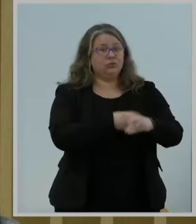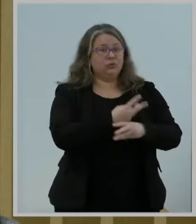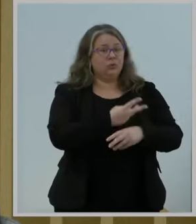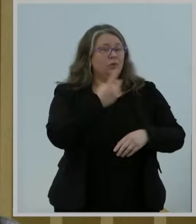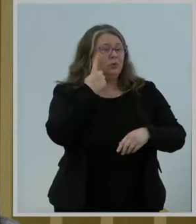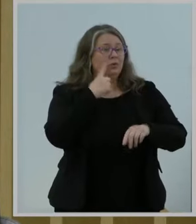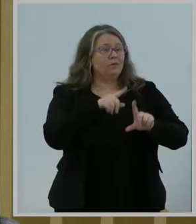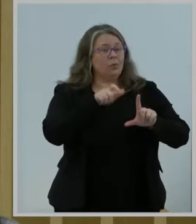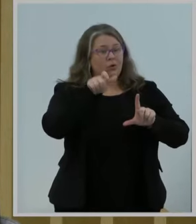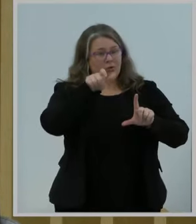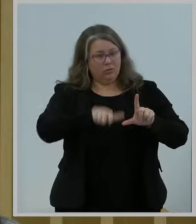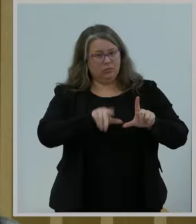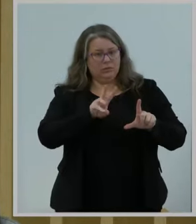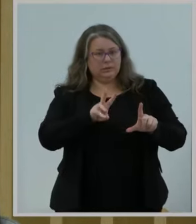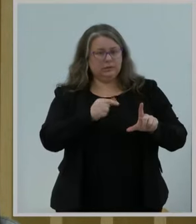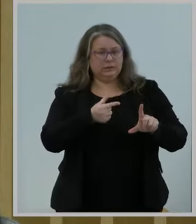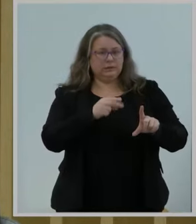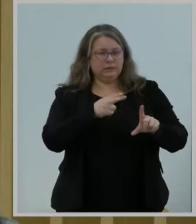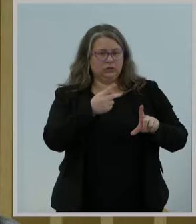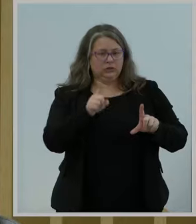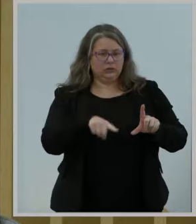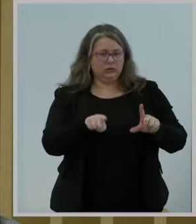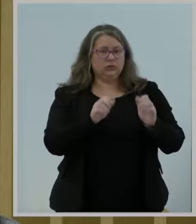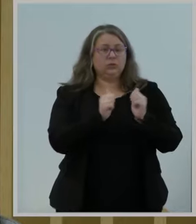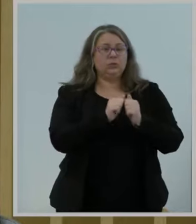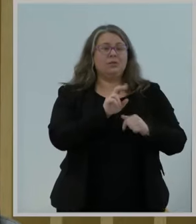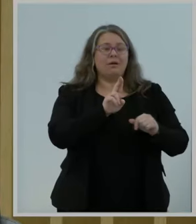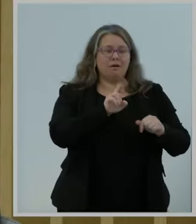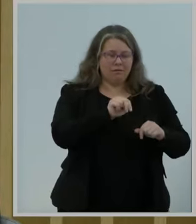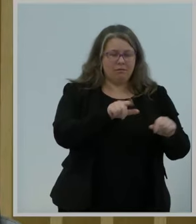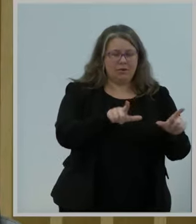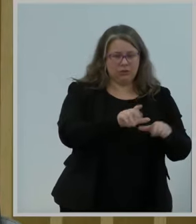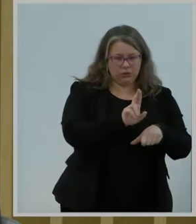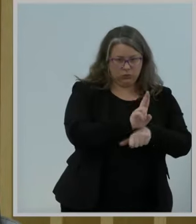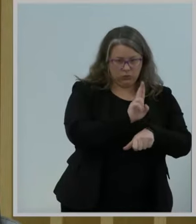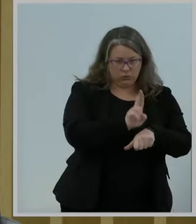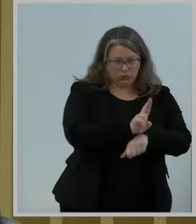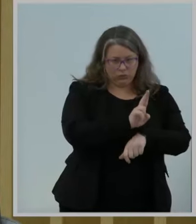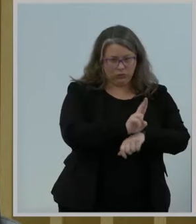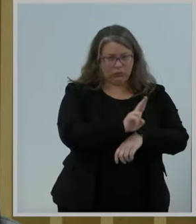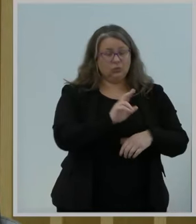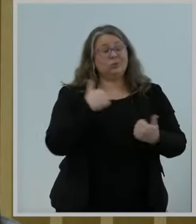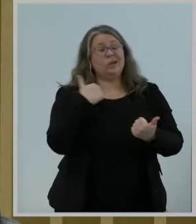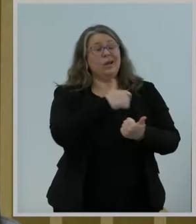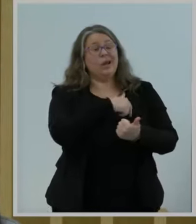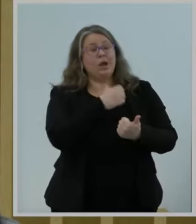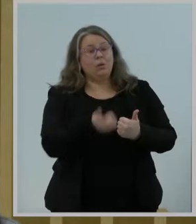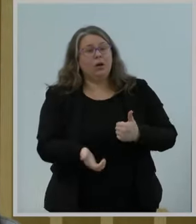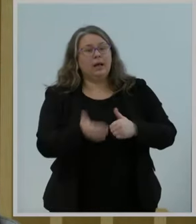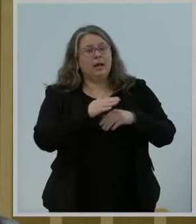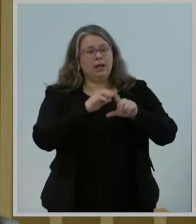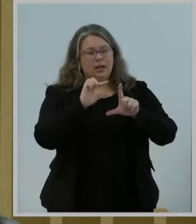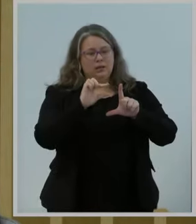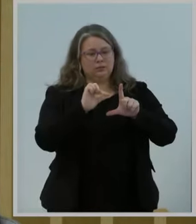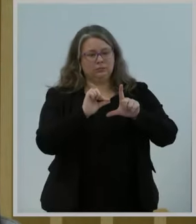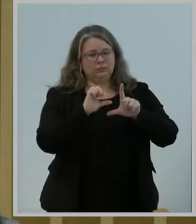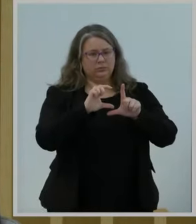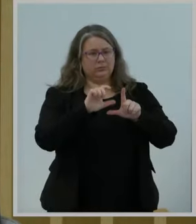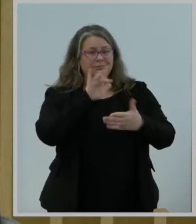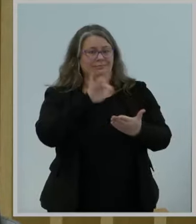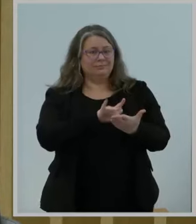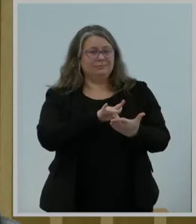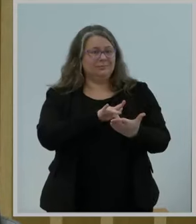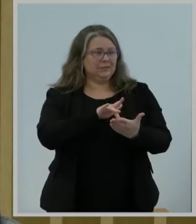By doing so, we effectively increased the amount of mid-band spectrum available for Wi-Fi by almost a factor of five.